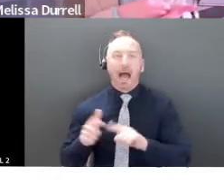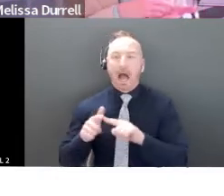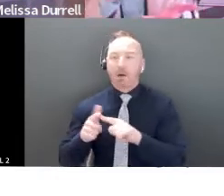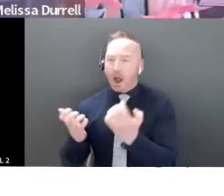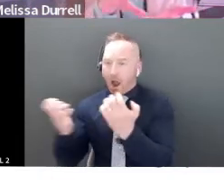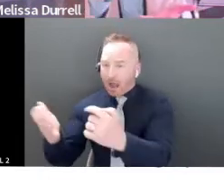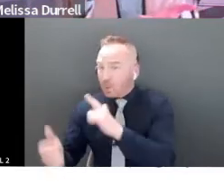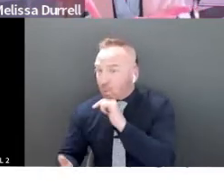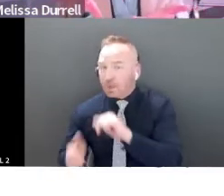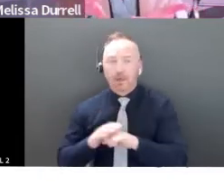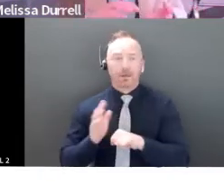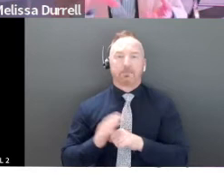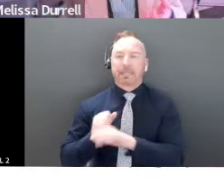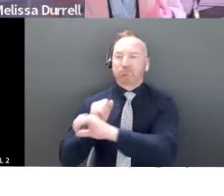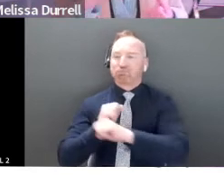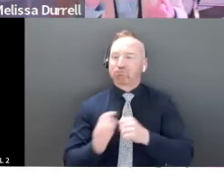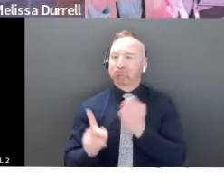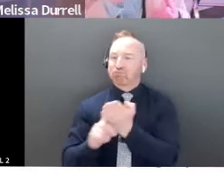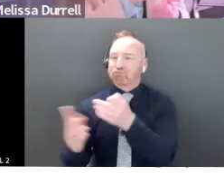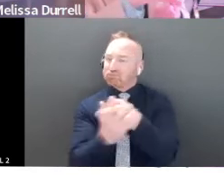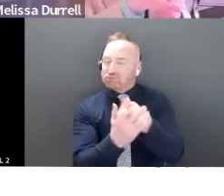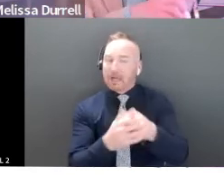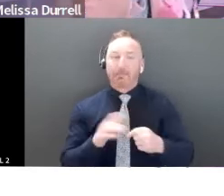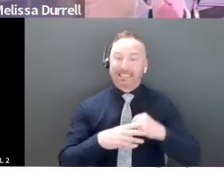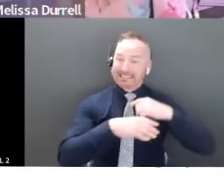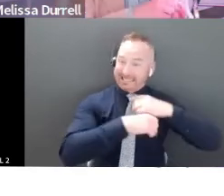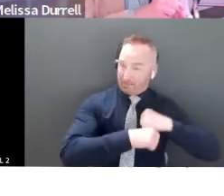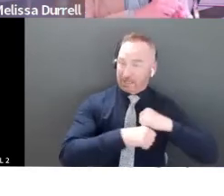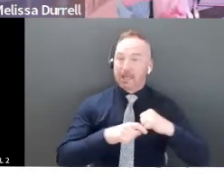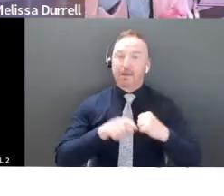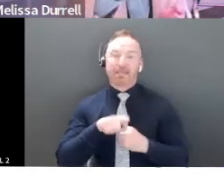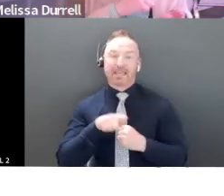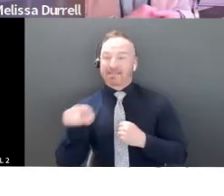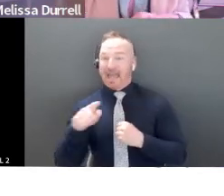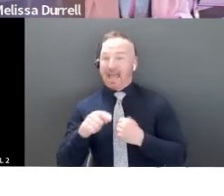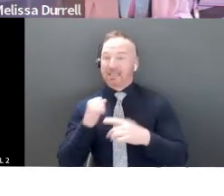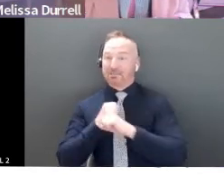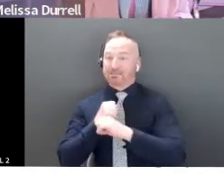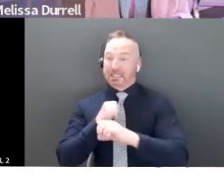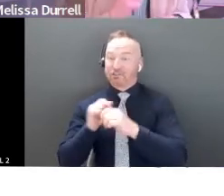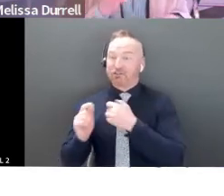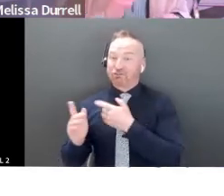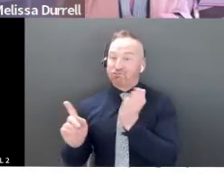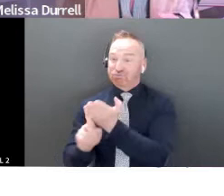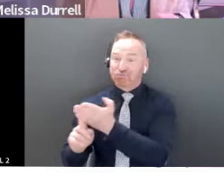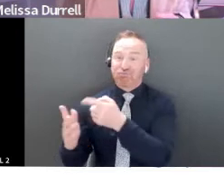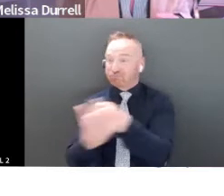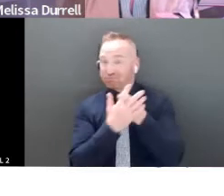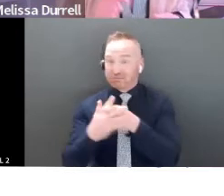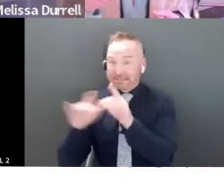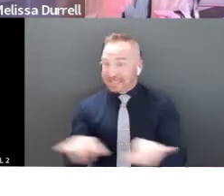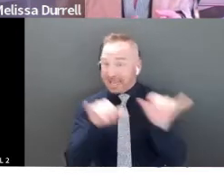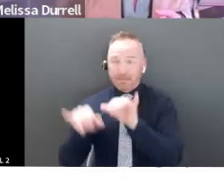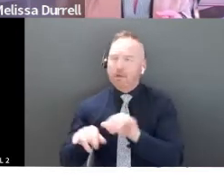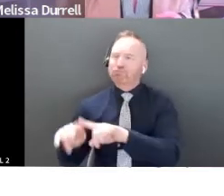would say in this summary, it will change as you pitch to different people, what matters to them, remind them at the very end, if their money, make an